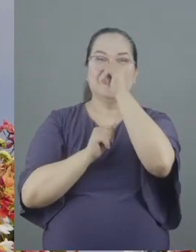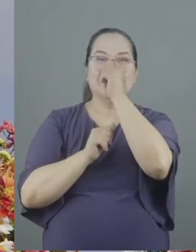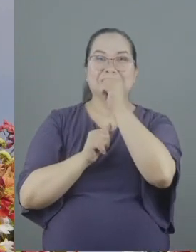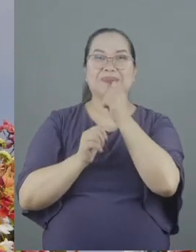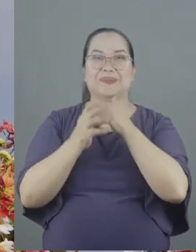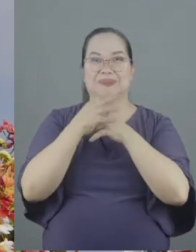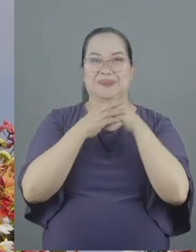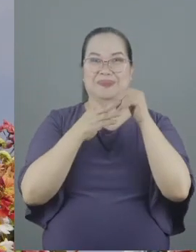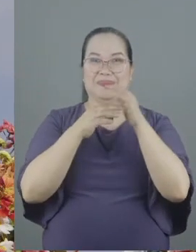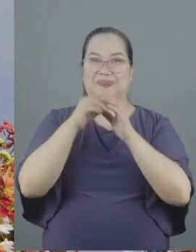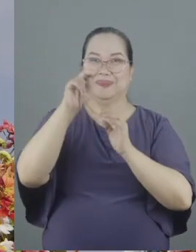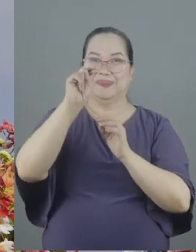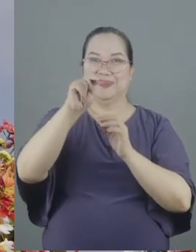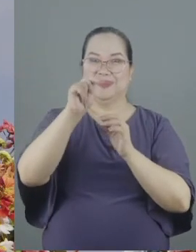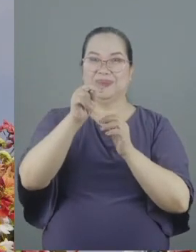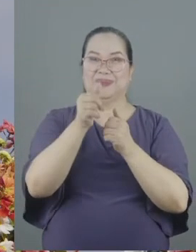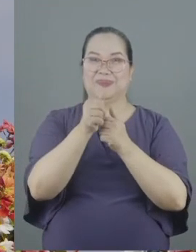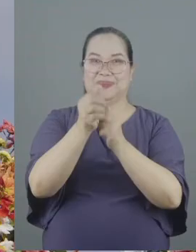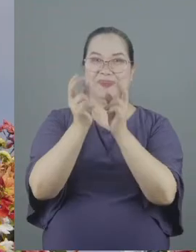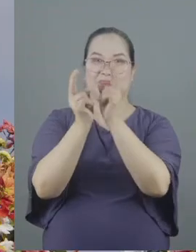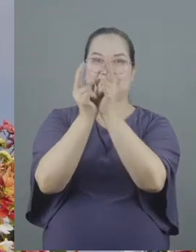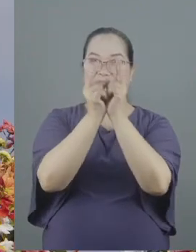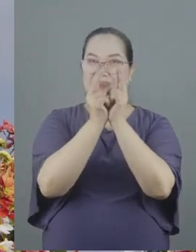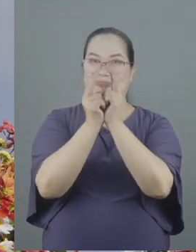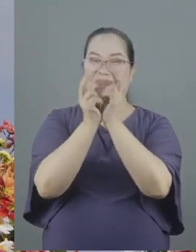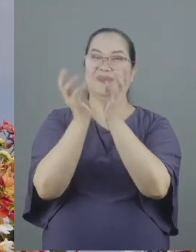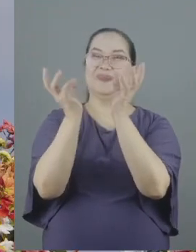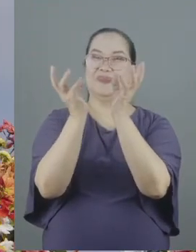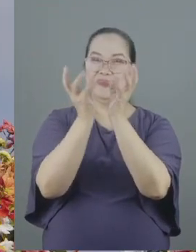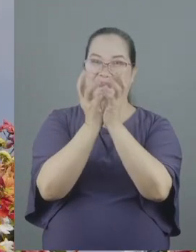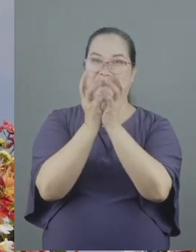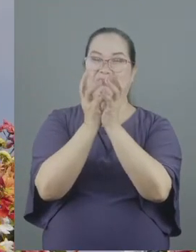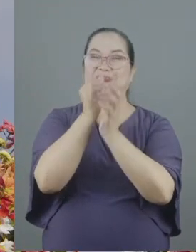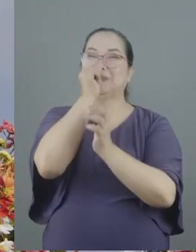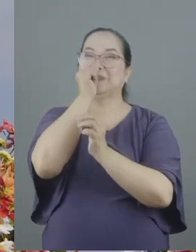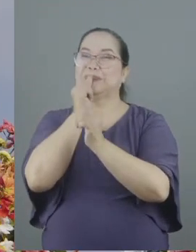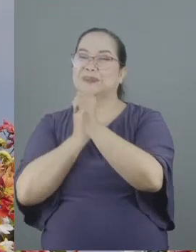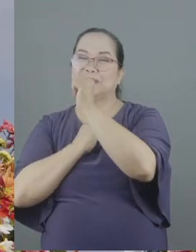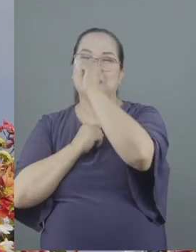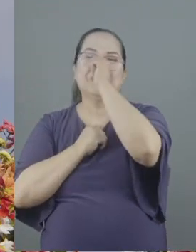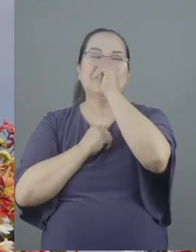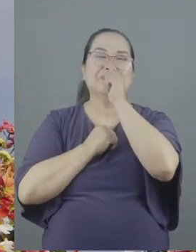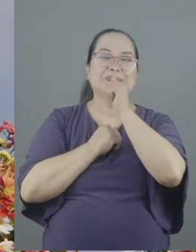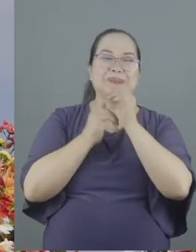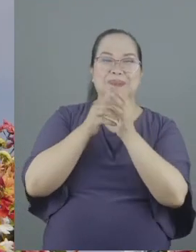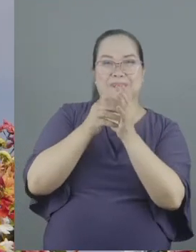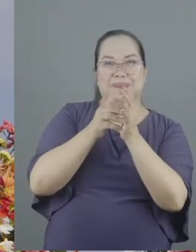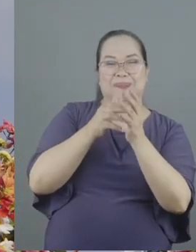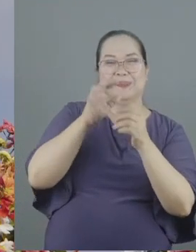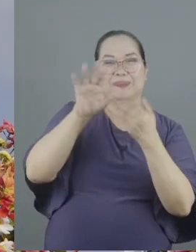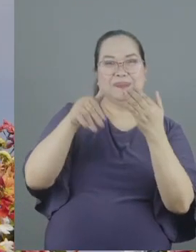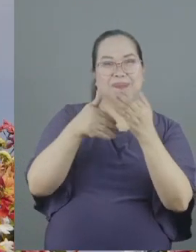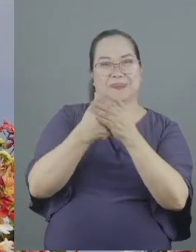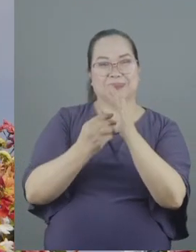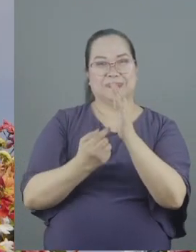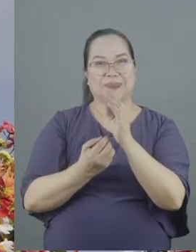that we need to pursue unity in the church by bearing up with our weaker brethren towards spiritual maturity